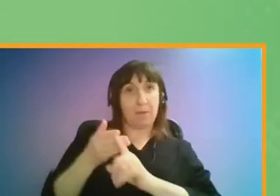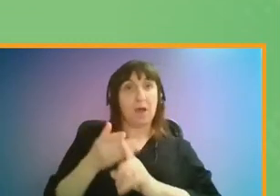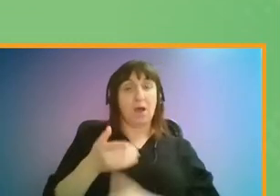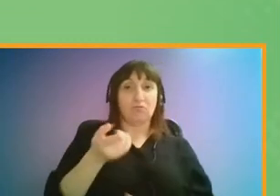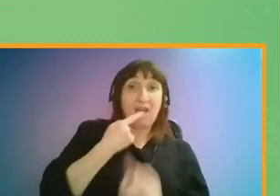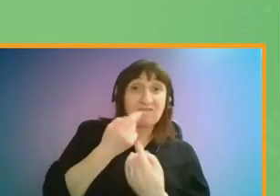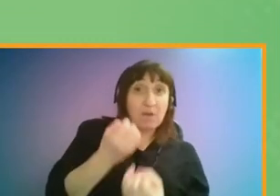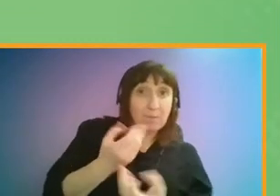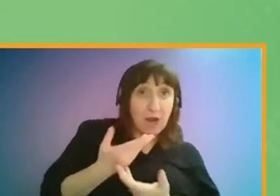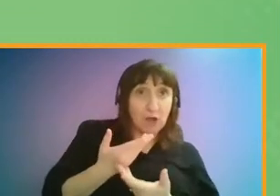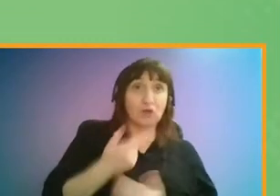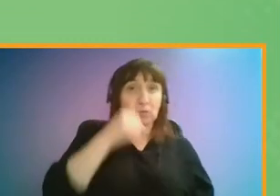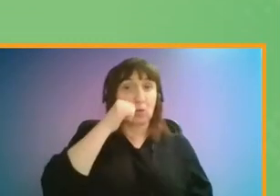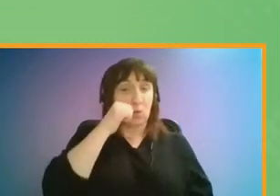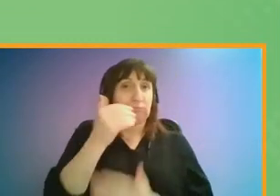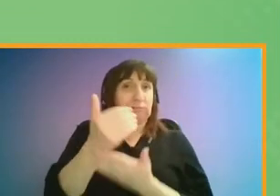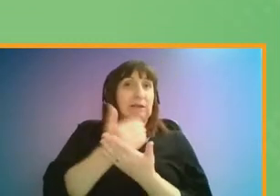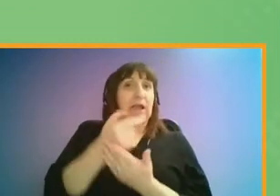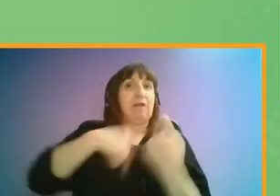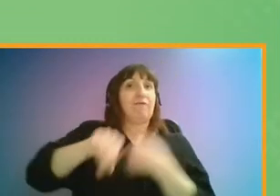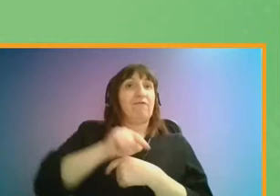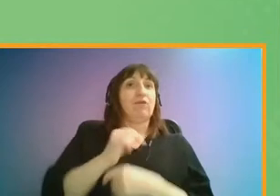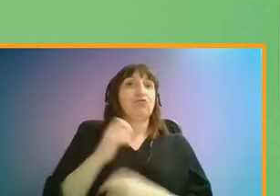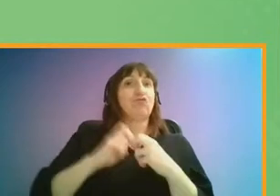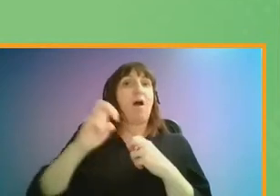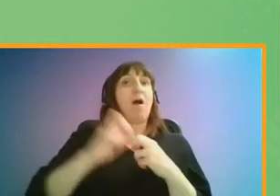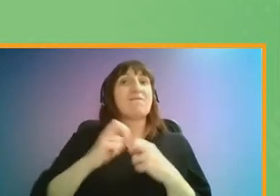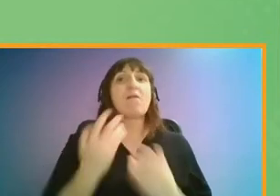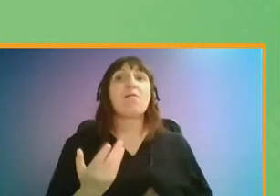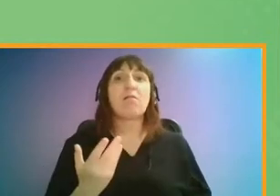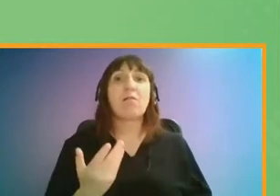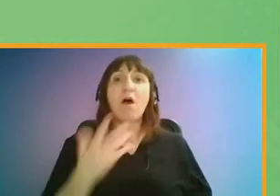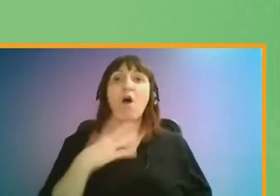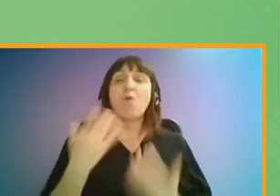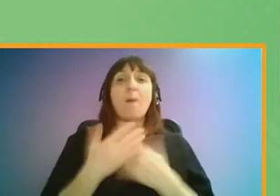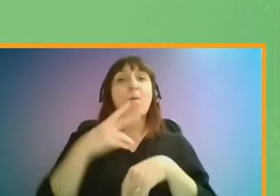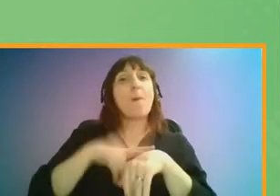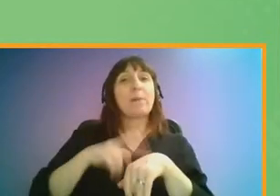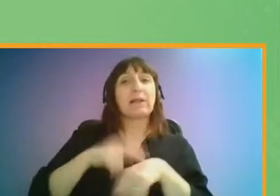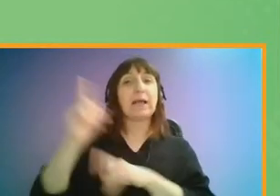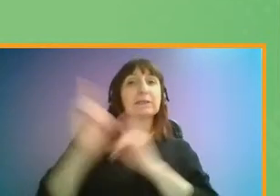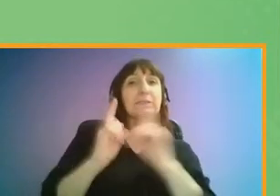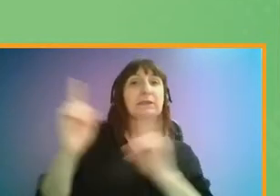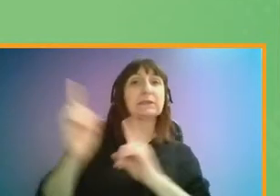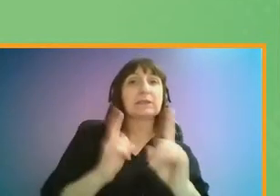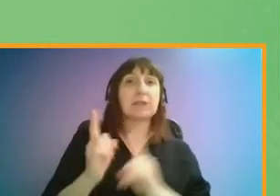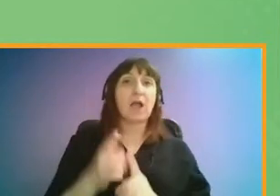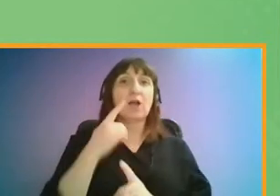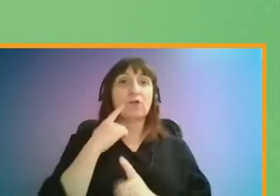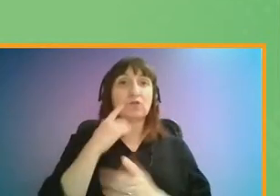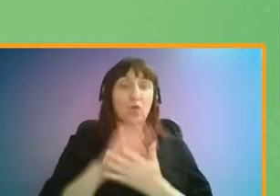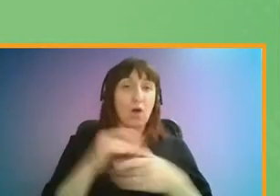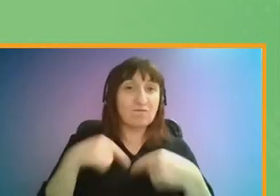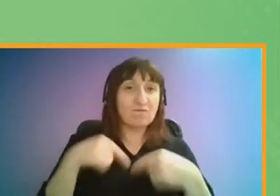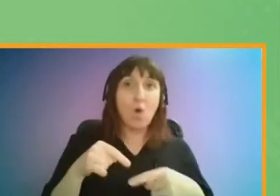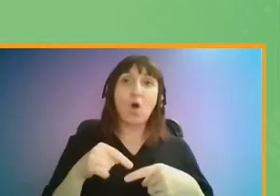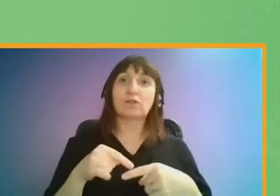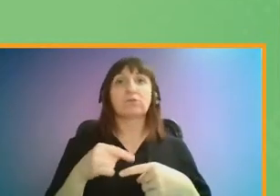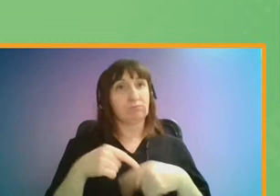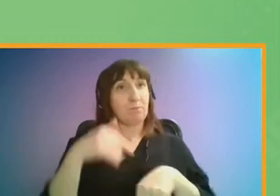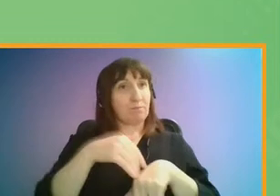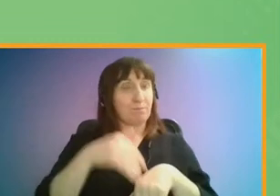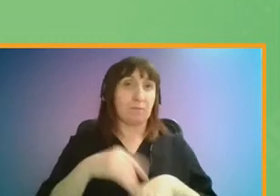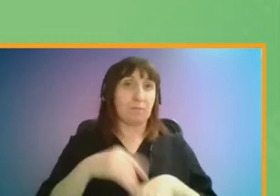information and provide reassurance about safety. They also want a greater police presence to deal with enforcement around antisocial and illegal behaviour.